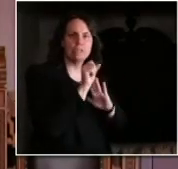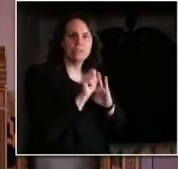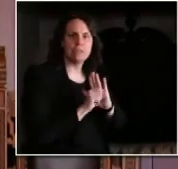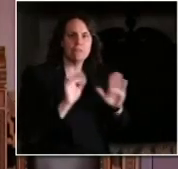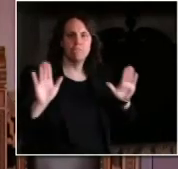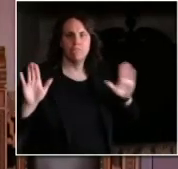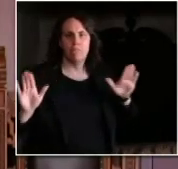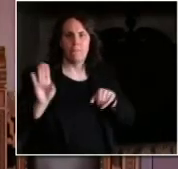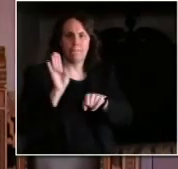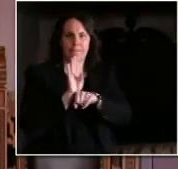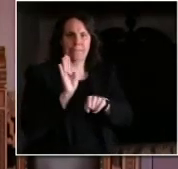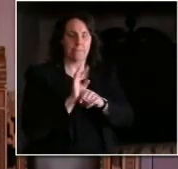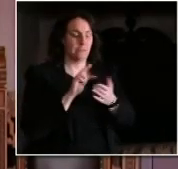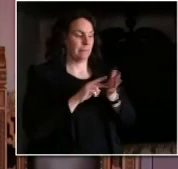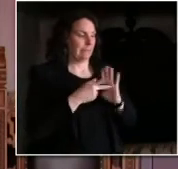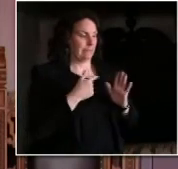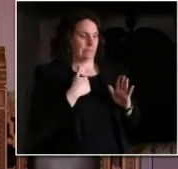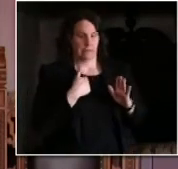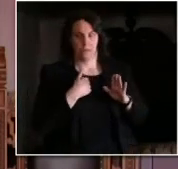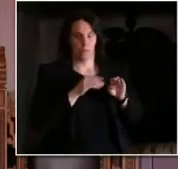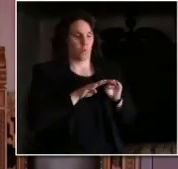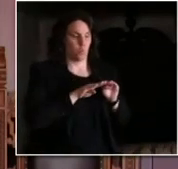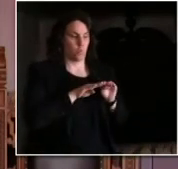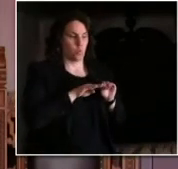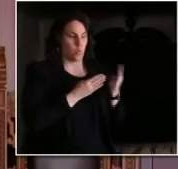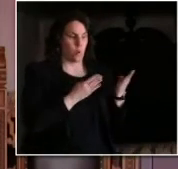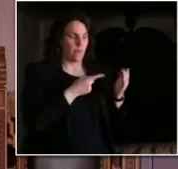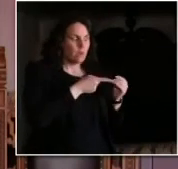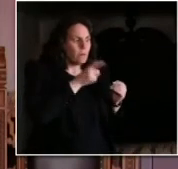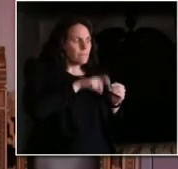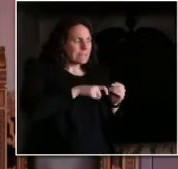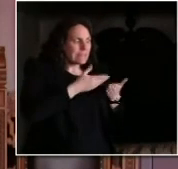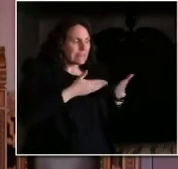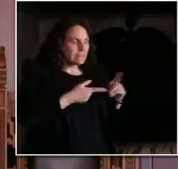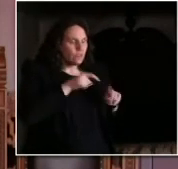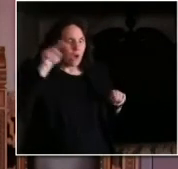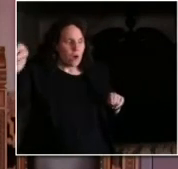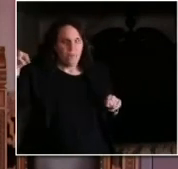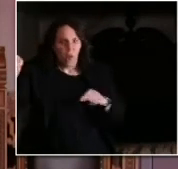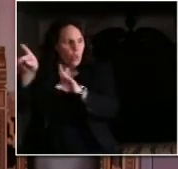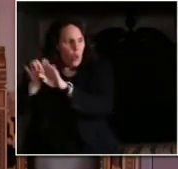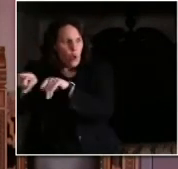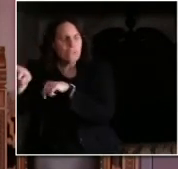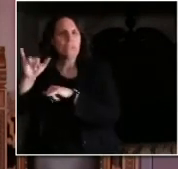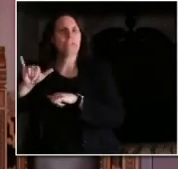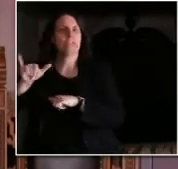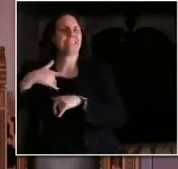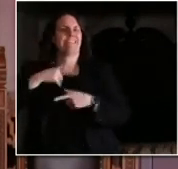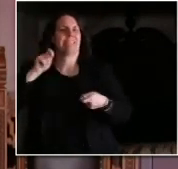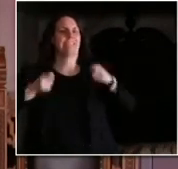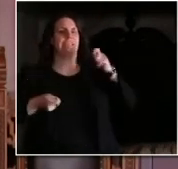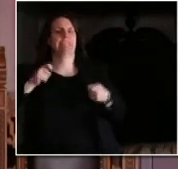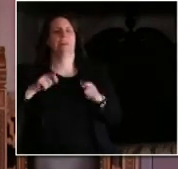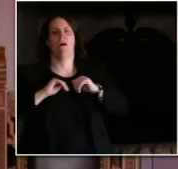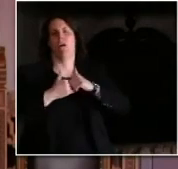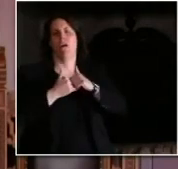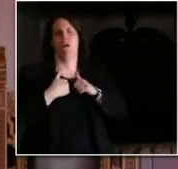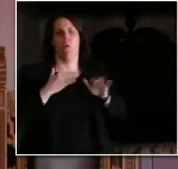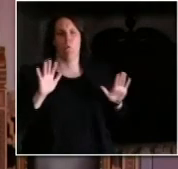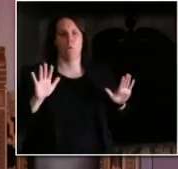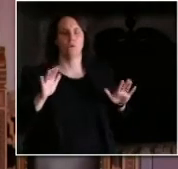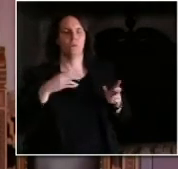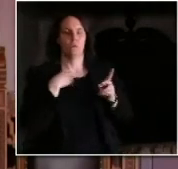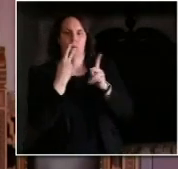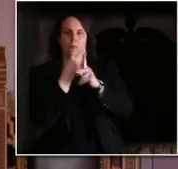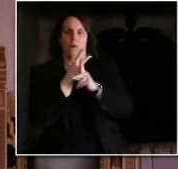help us once we do get to the point of reducing the impositions on people